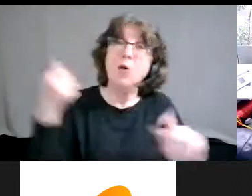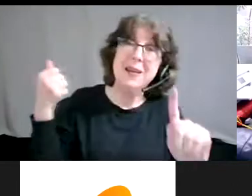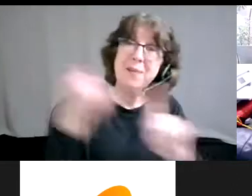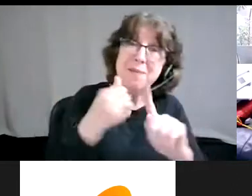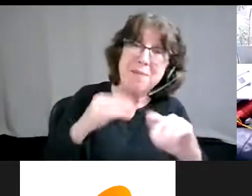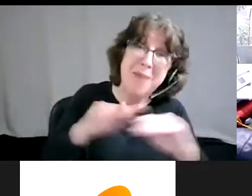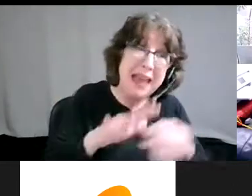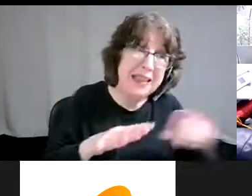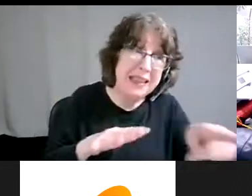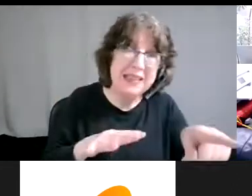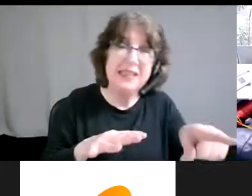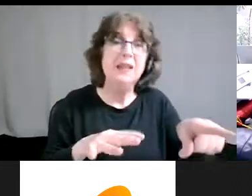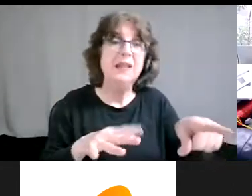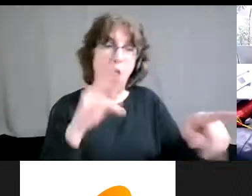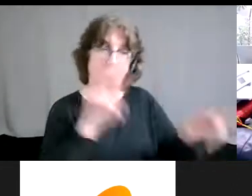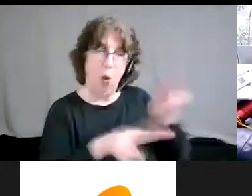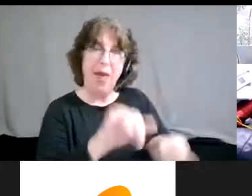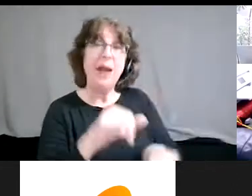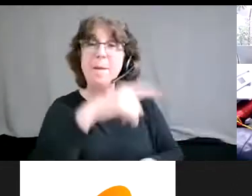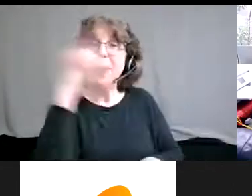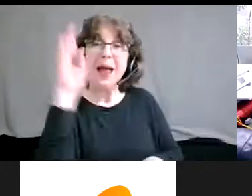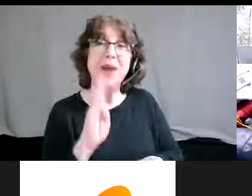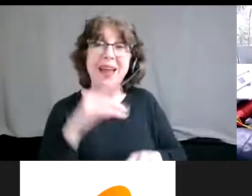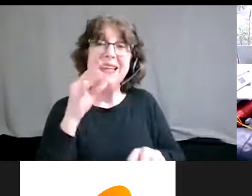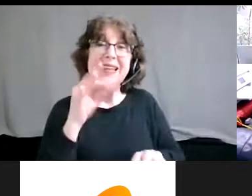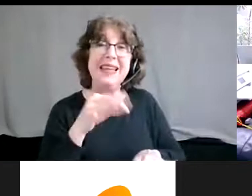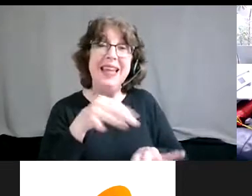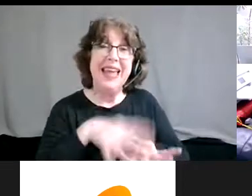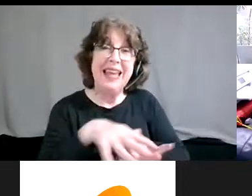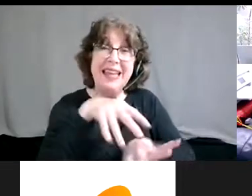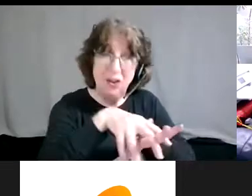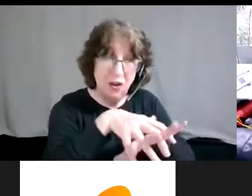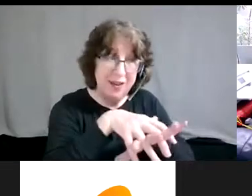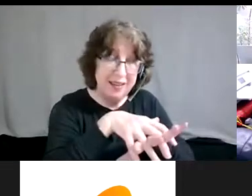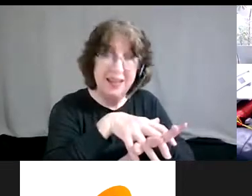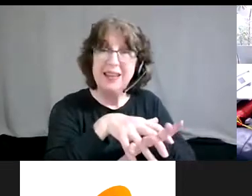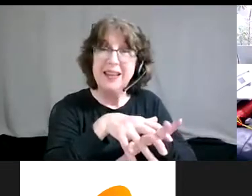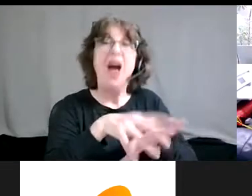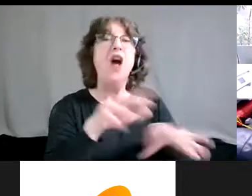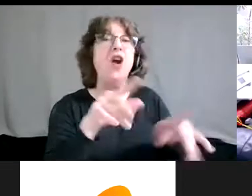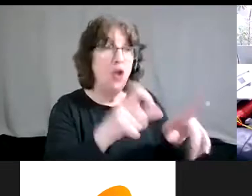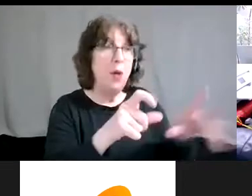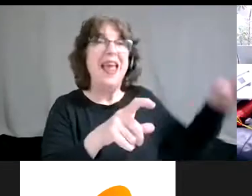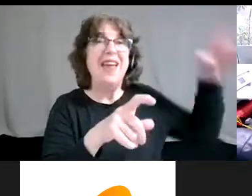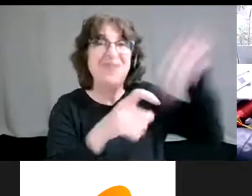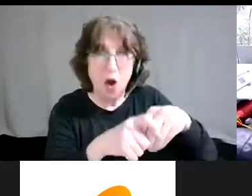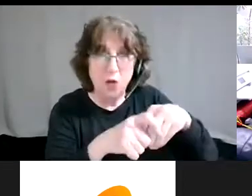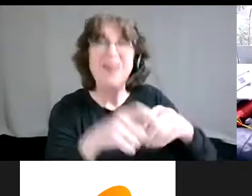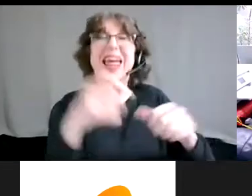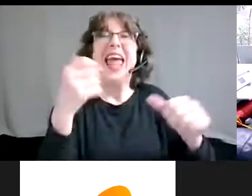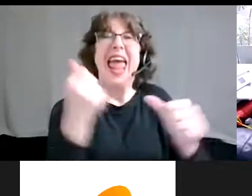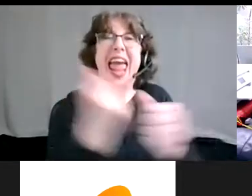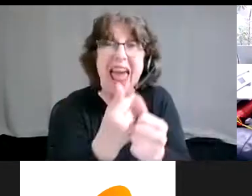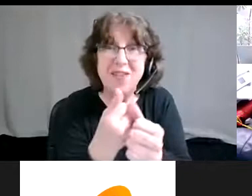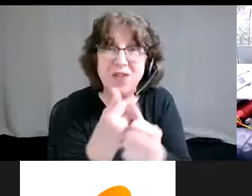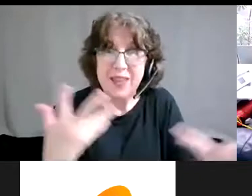indigenous, disabled folks plus should be at the center of everything. I'm serious, everything,